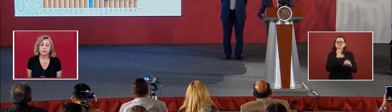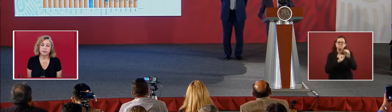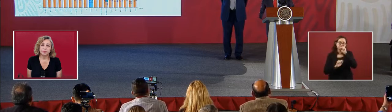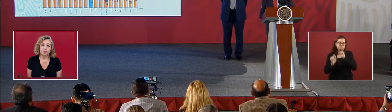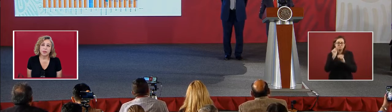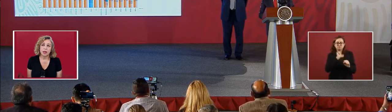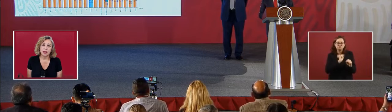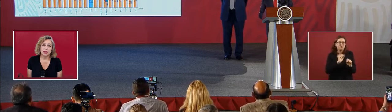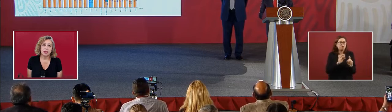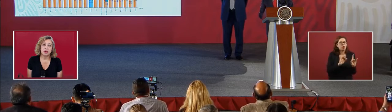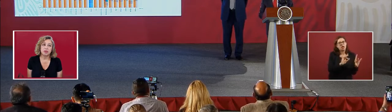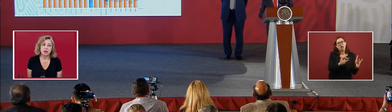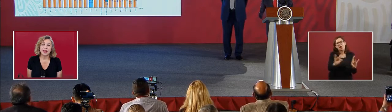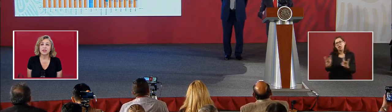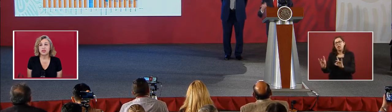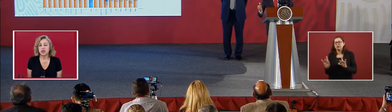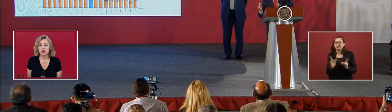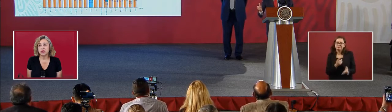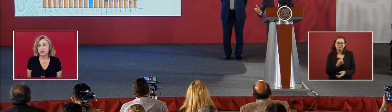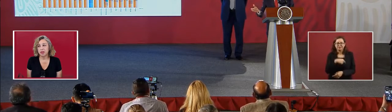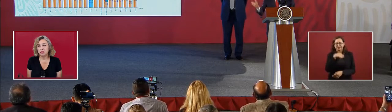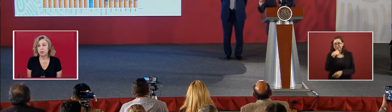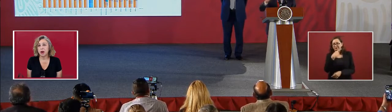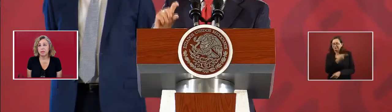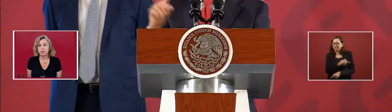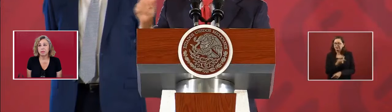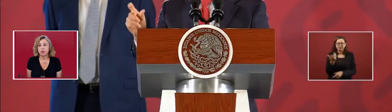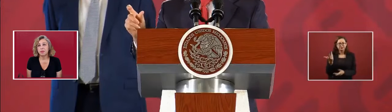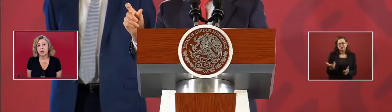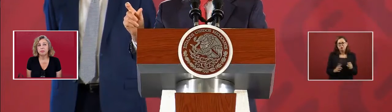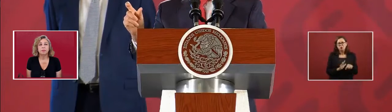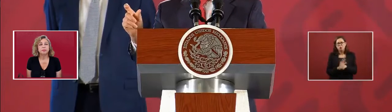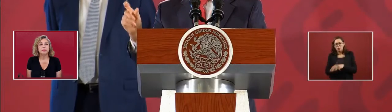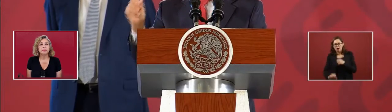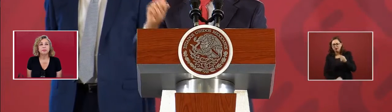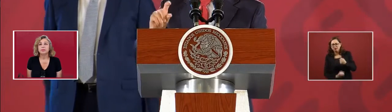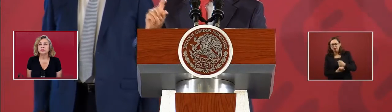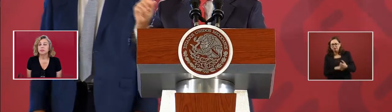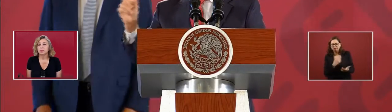you know, the extra charge for the premium.